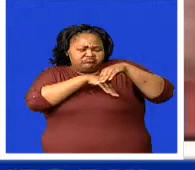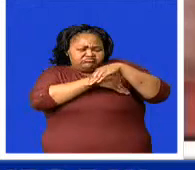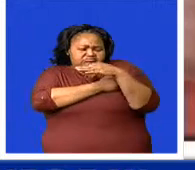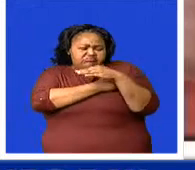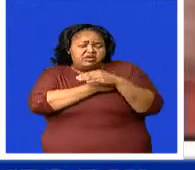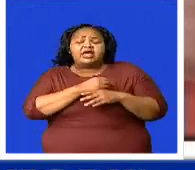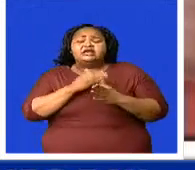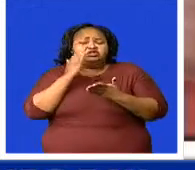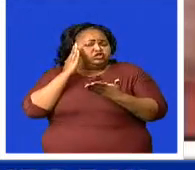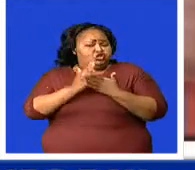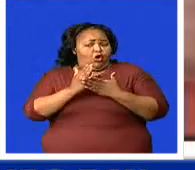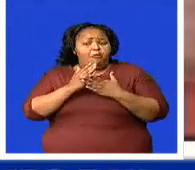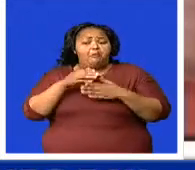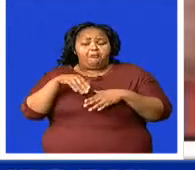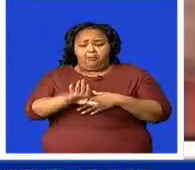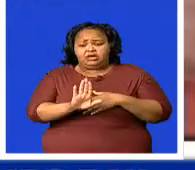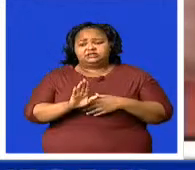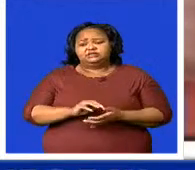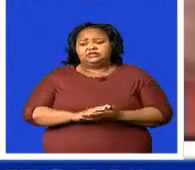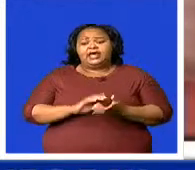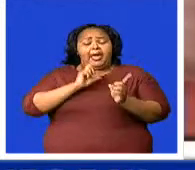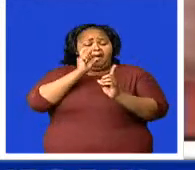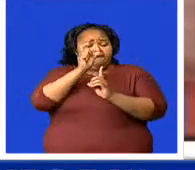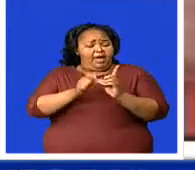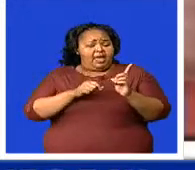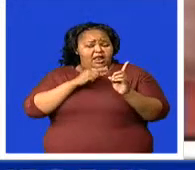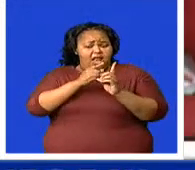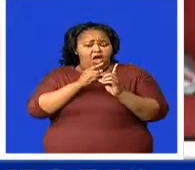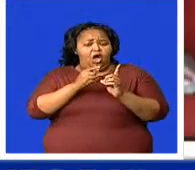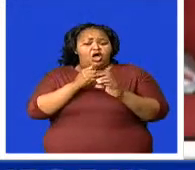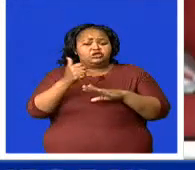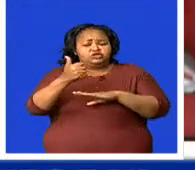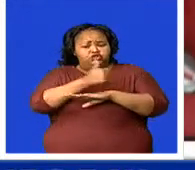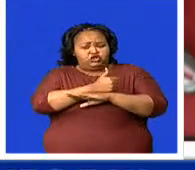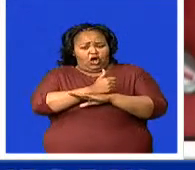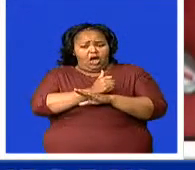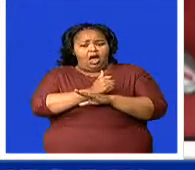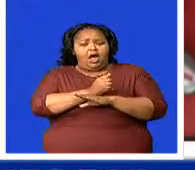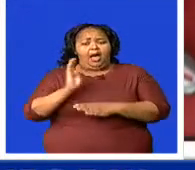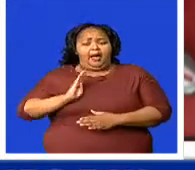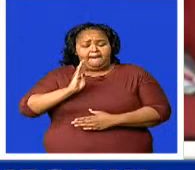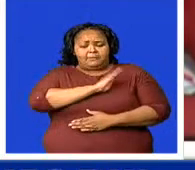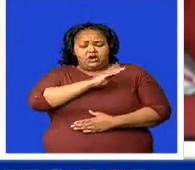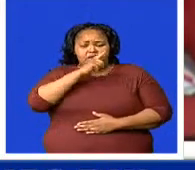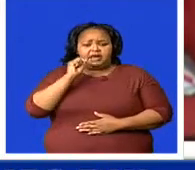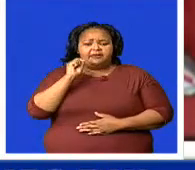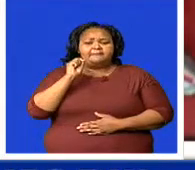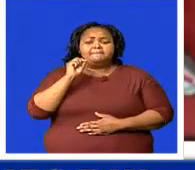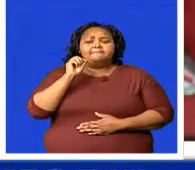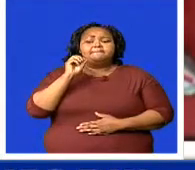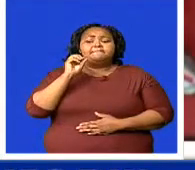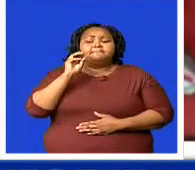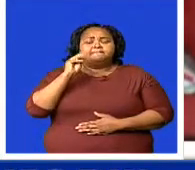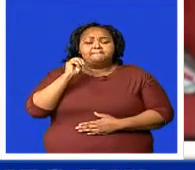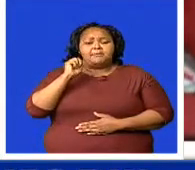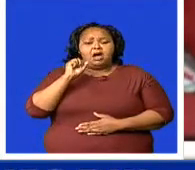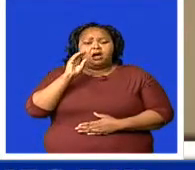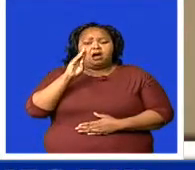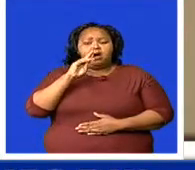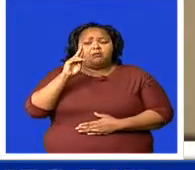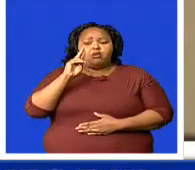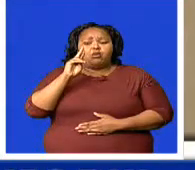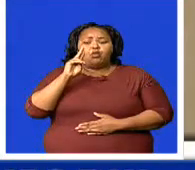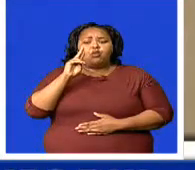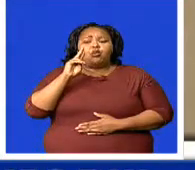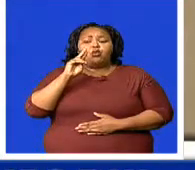Chairperson of the Swapcha board, Mvuselelo Fagudze, says everyone should play their role in the fight against gender-based violence. This